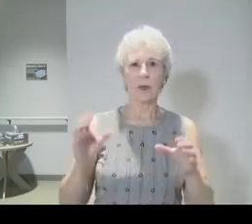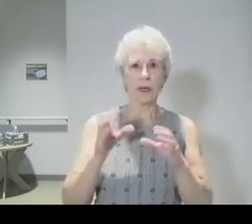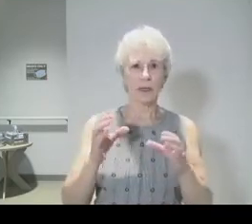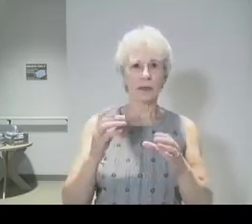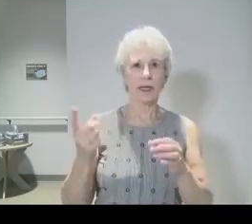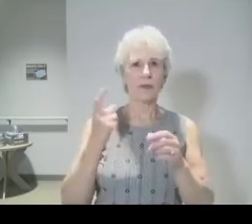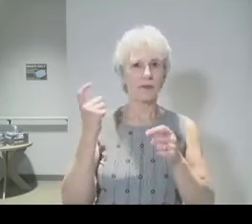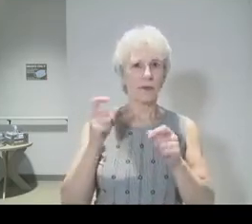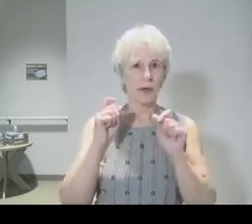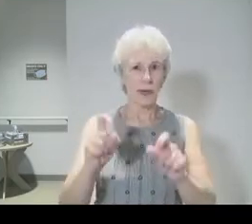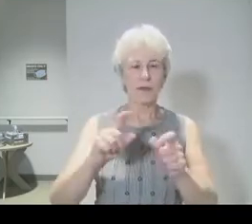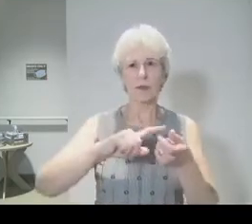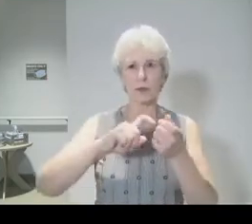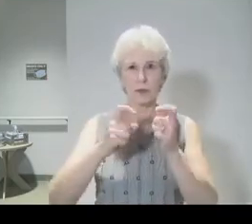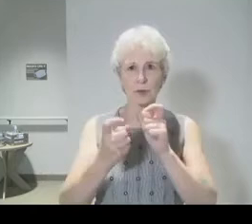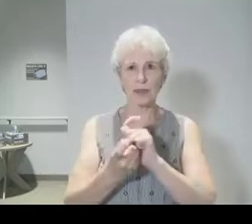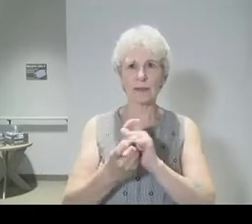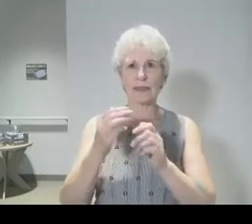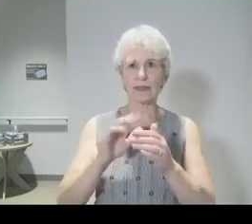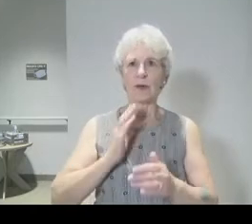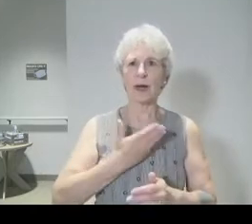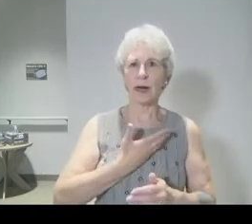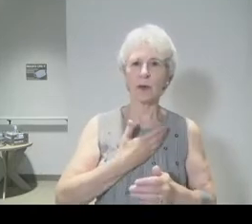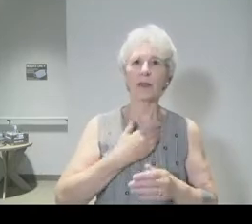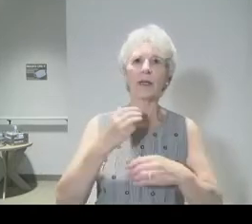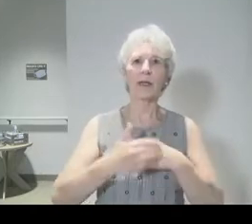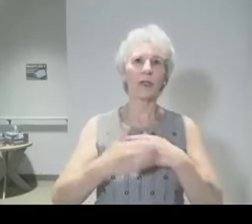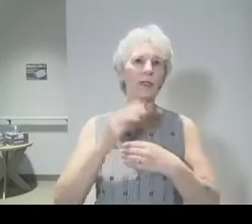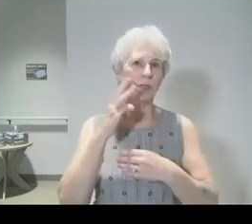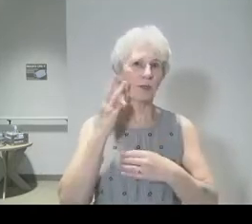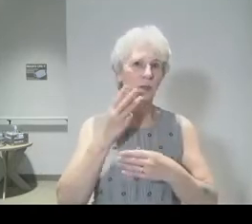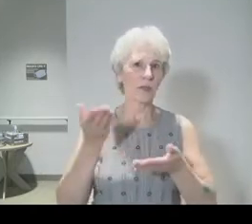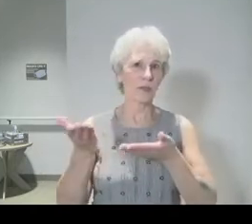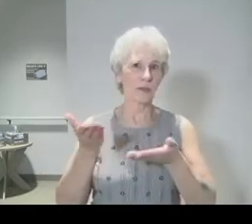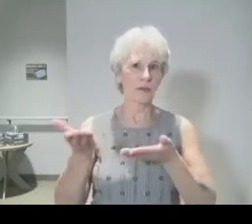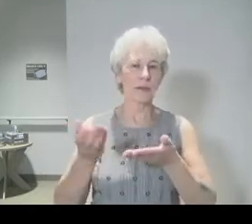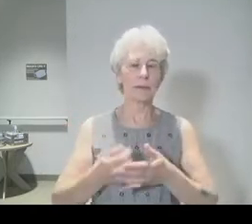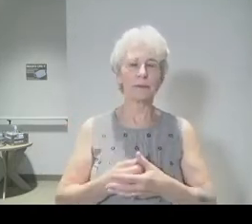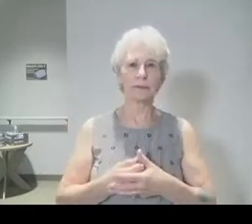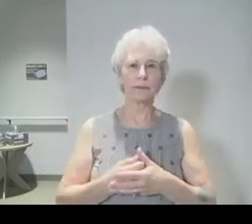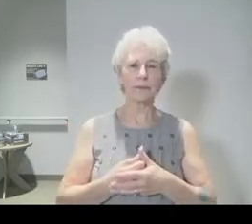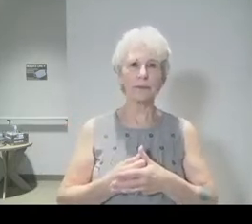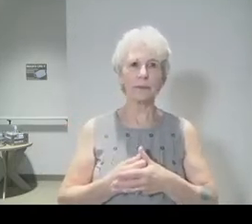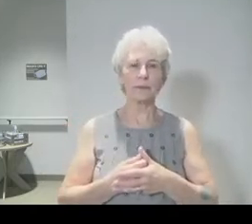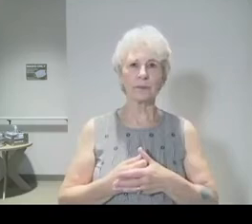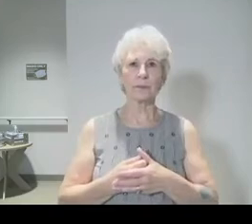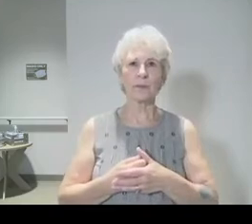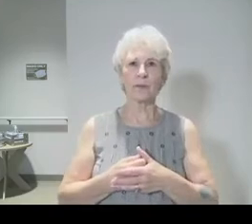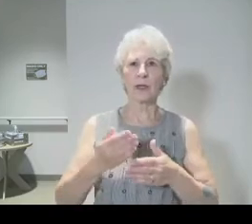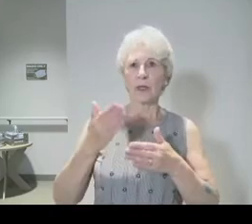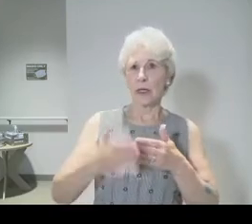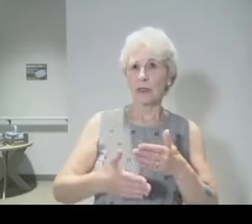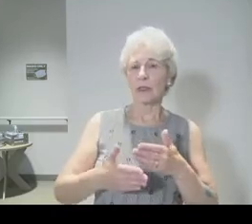transformed them into our communion service. And they even ended the Seder